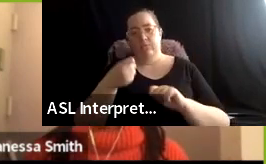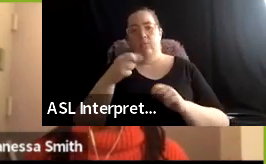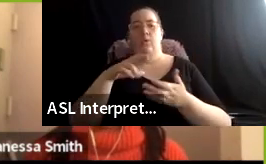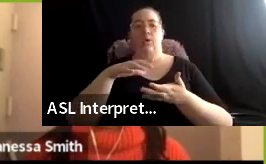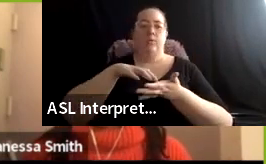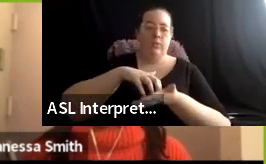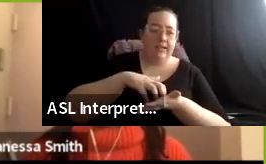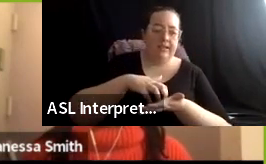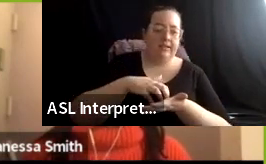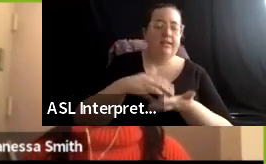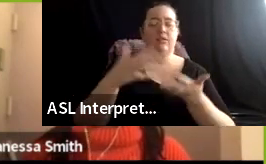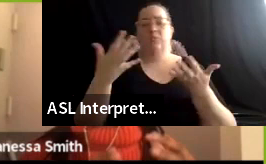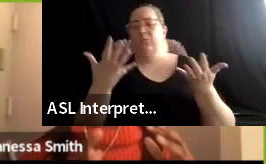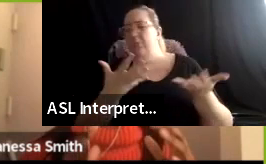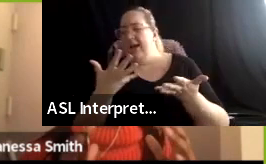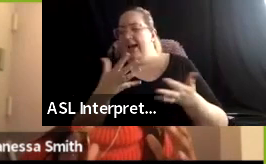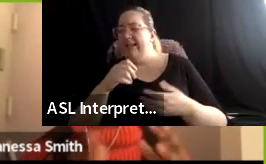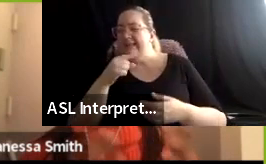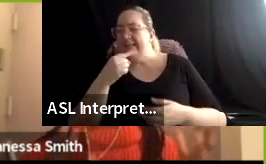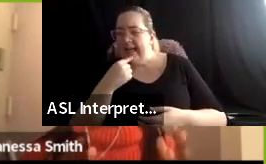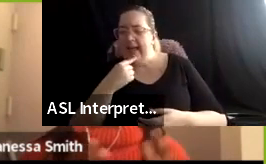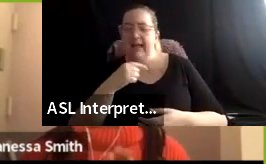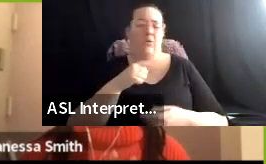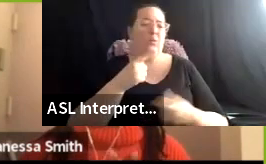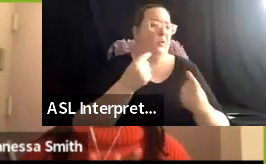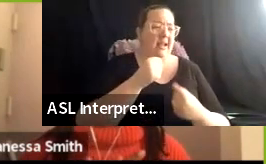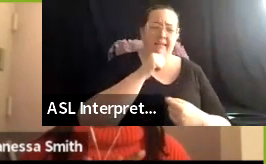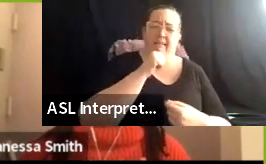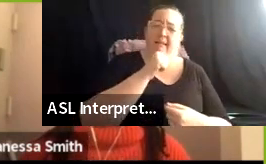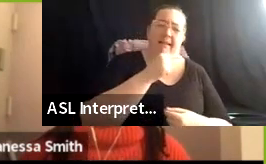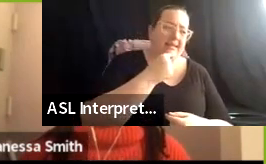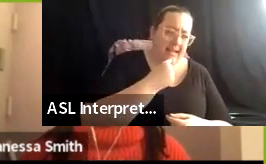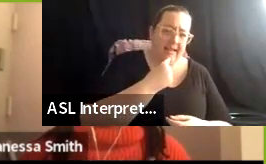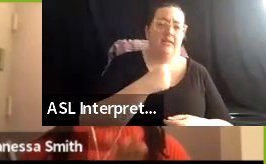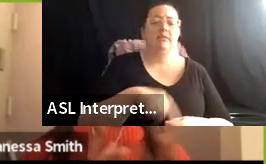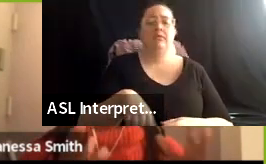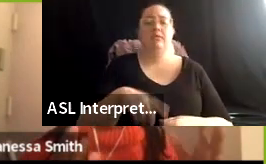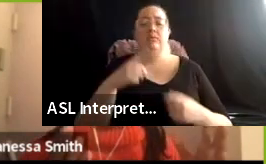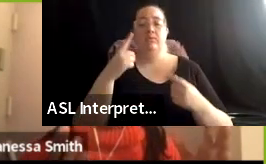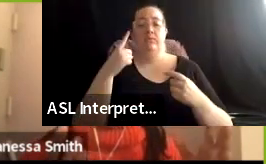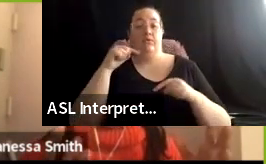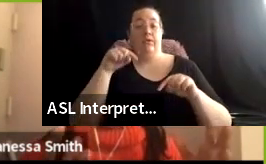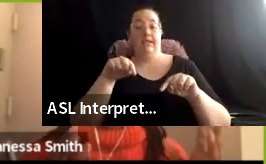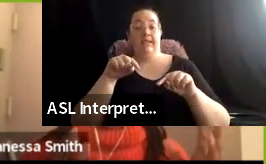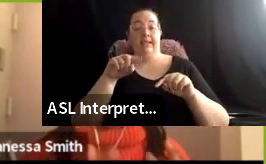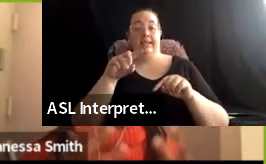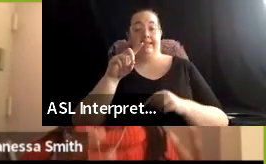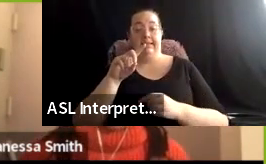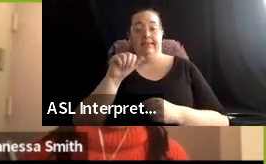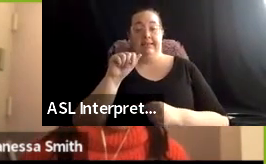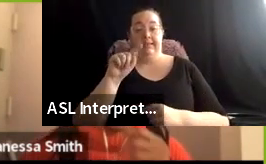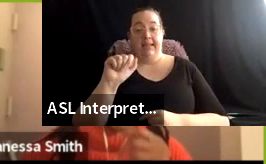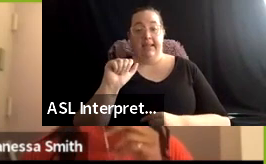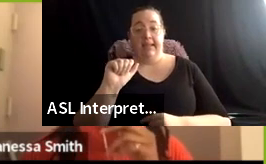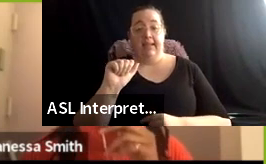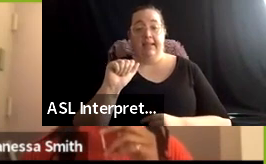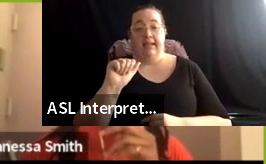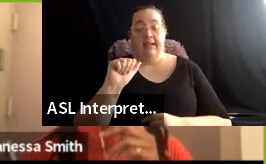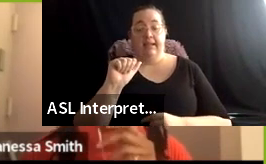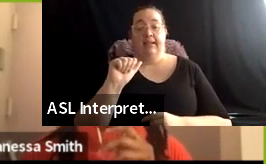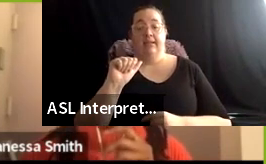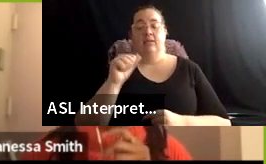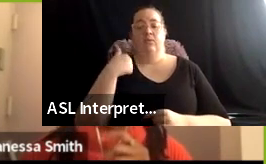were saying and what they weren't saying. Um, and so with this data, then, um, we put together, um, a database,